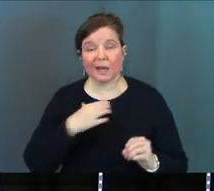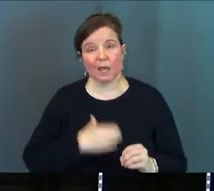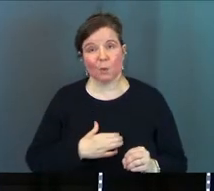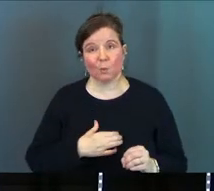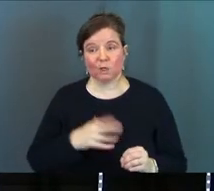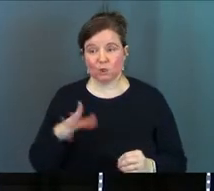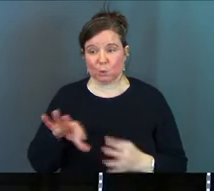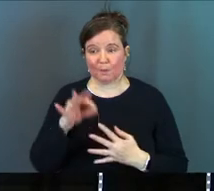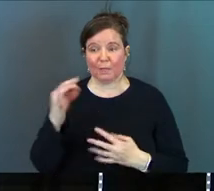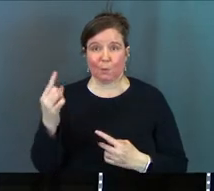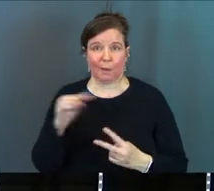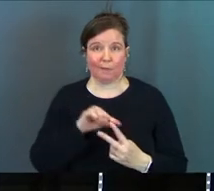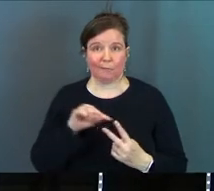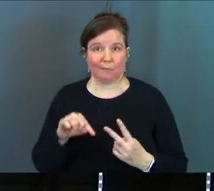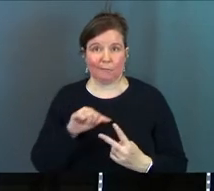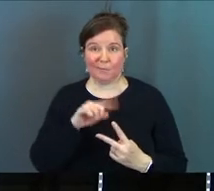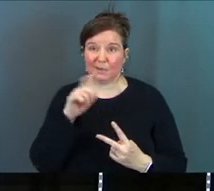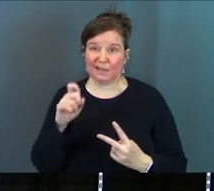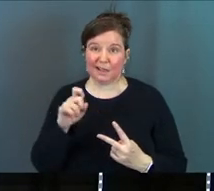you were one or